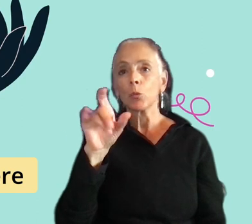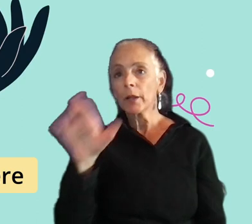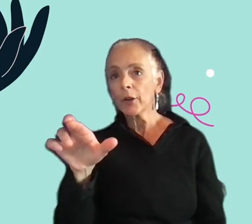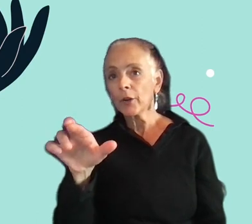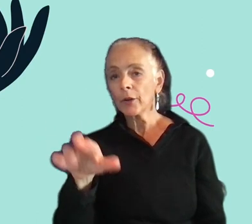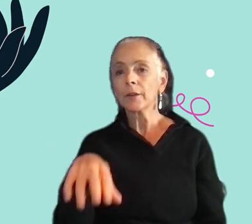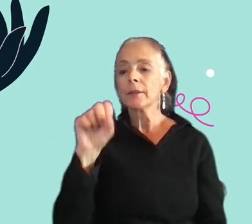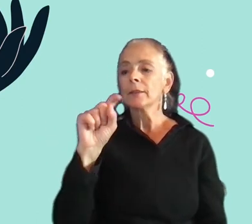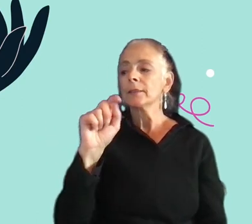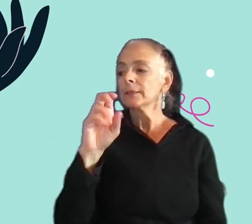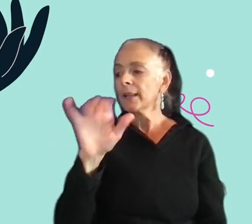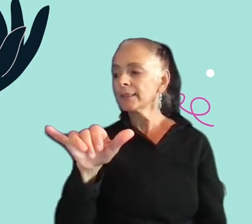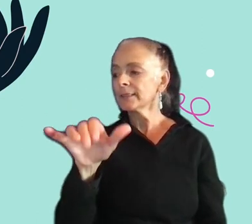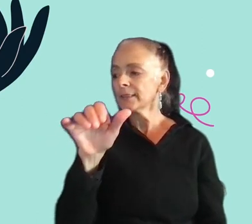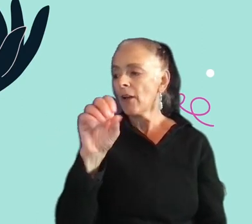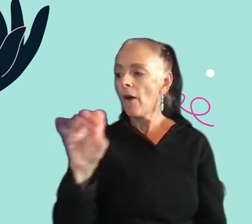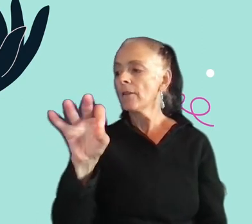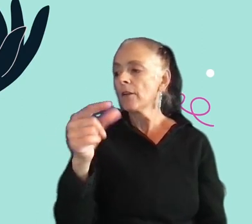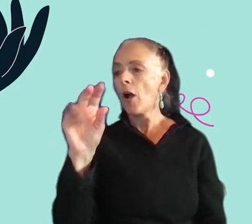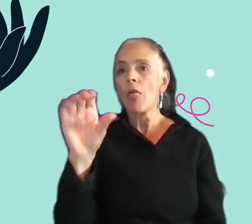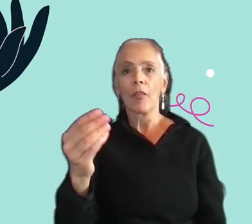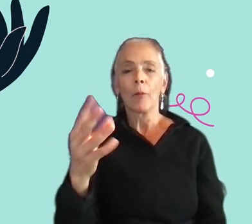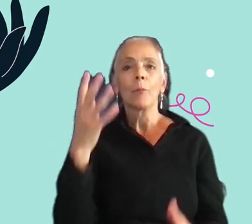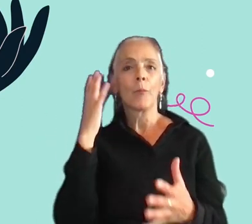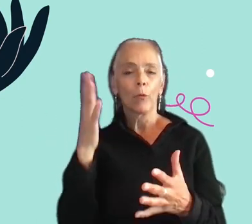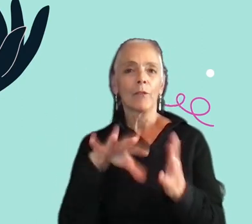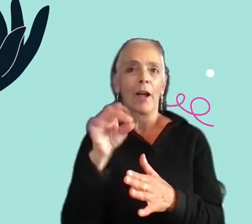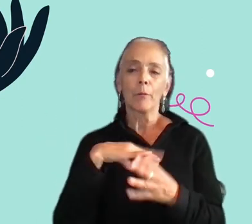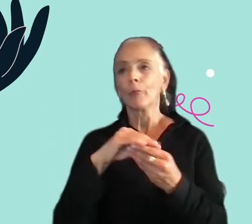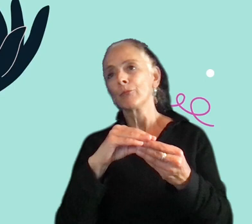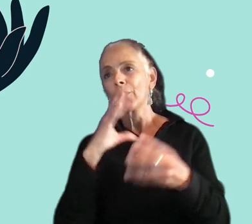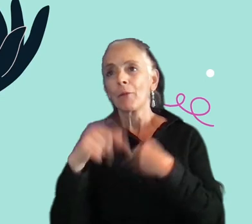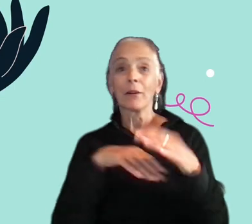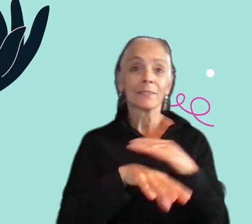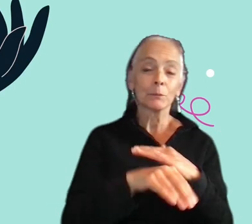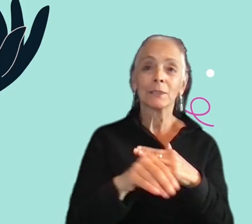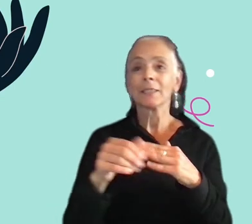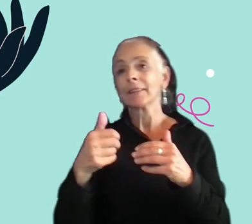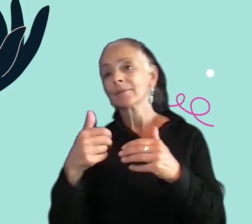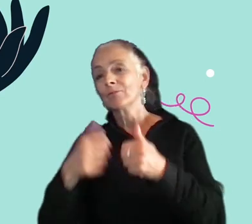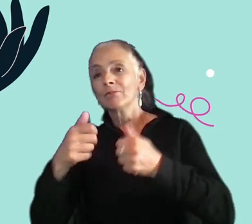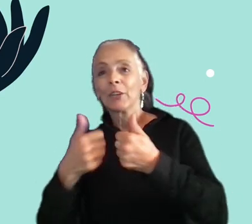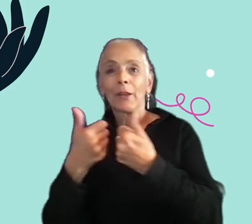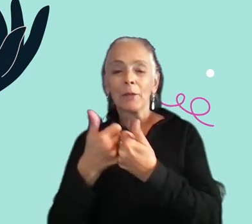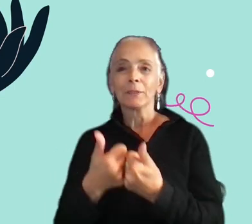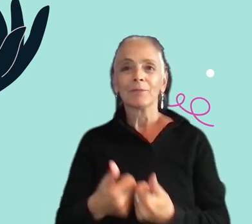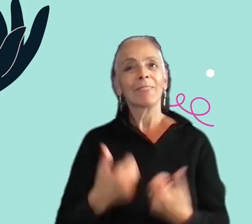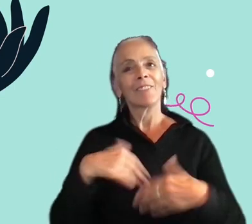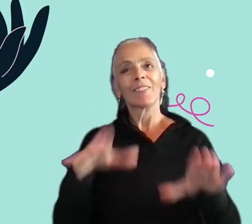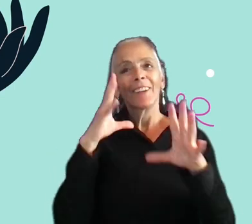of gotham where i'll probably be gushing about video games and talking about accessibility uh thank you for watching and have a great conference